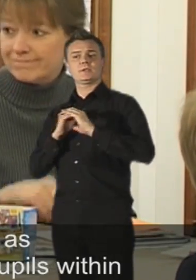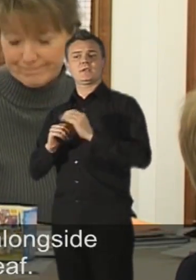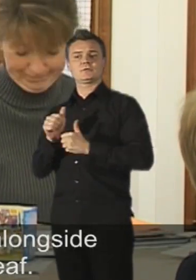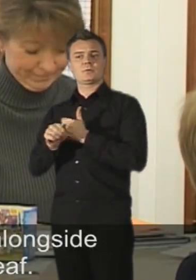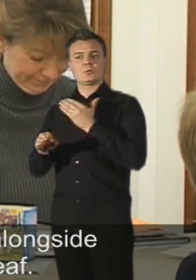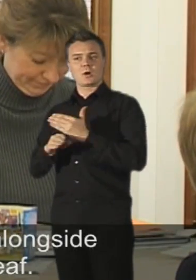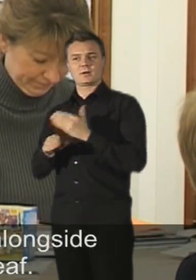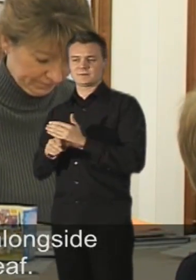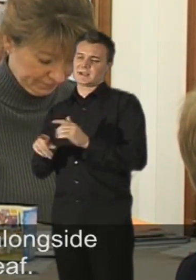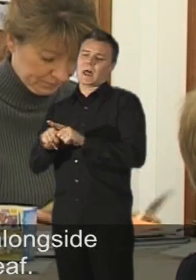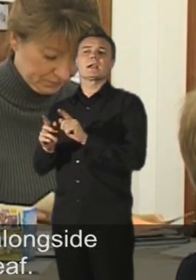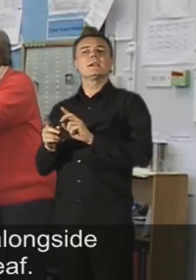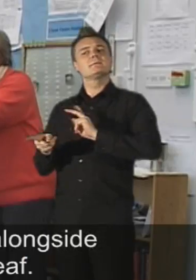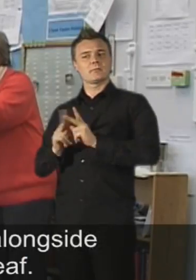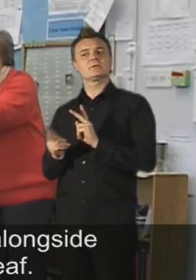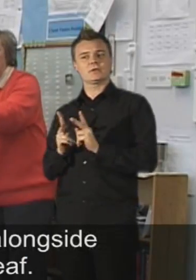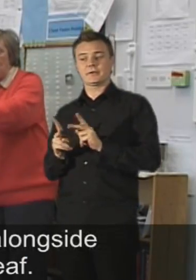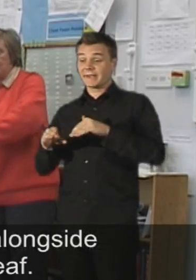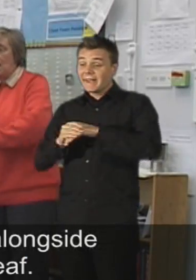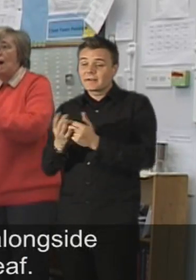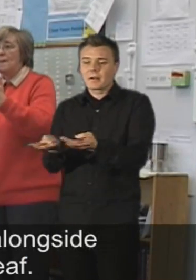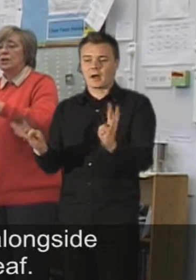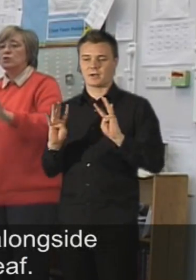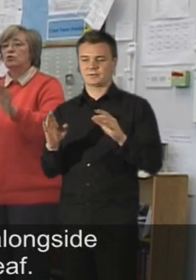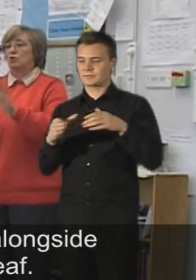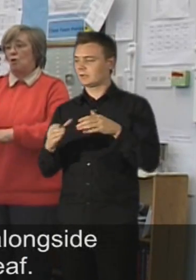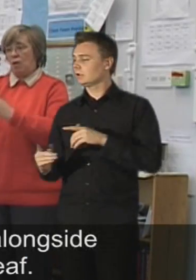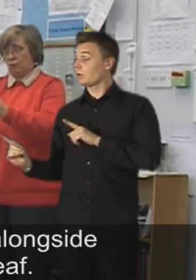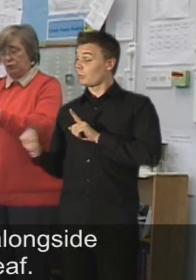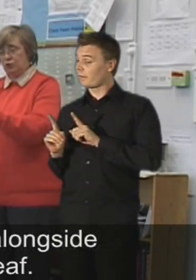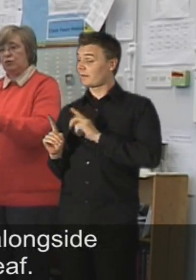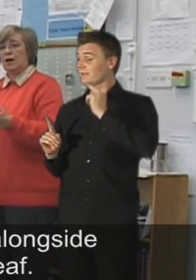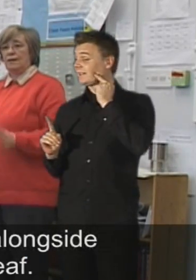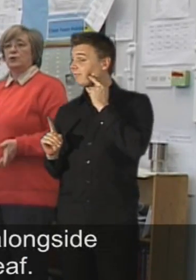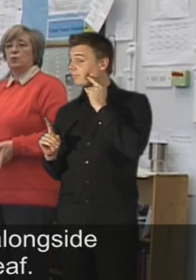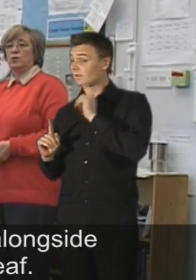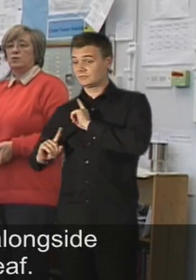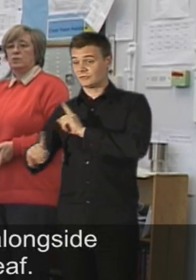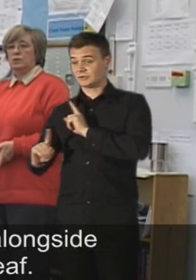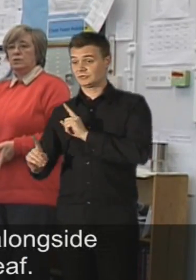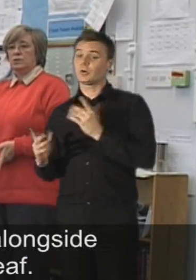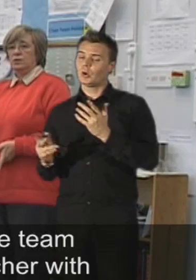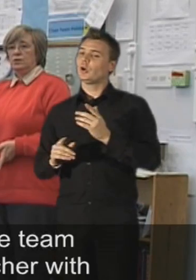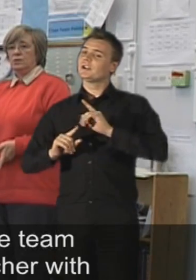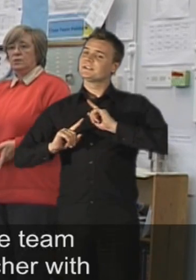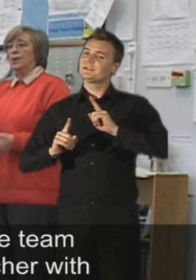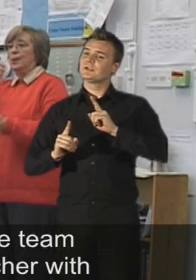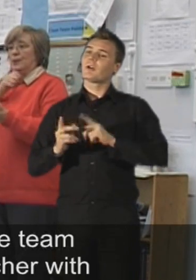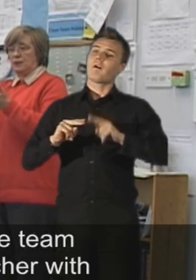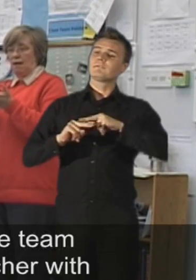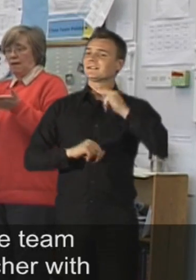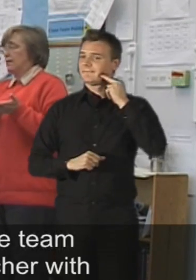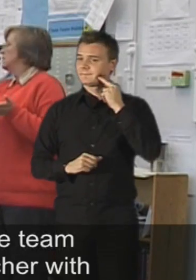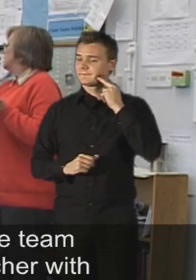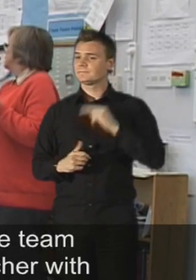pupils within the classroom. Sometimes working alongside deaf instructors or teachers of the deaf. The teacher of the deaf